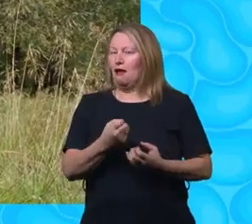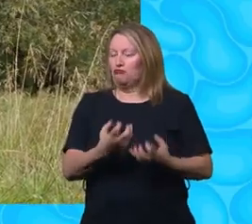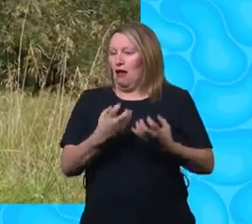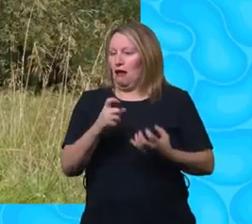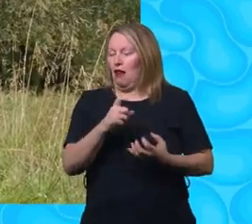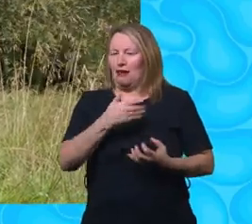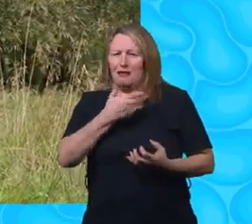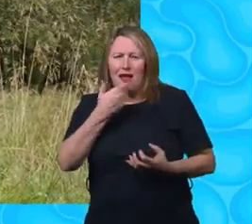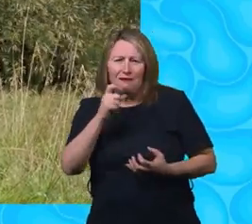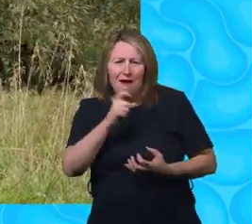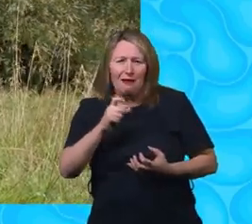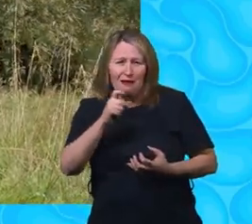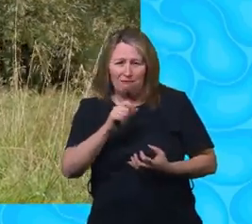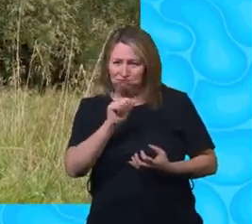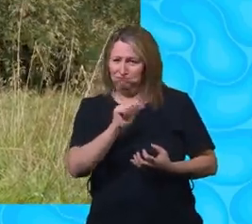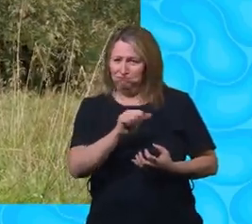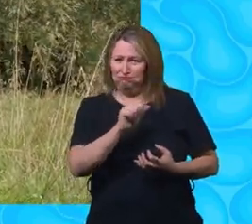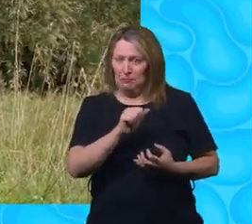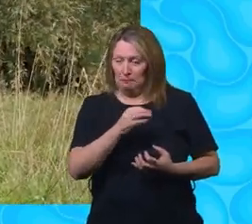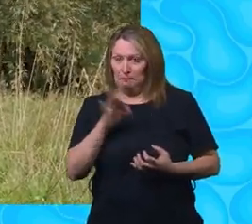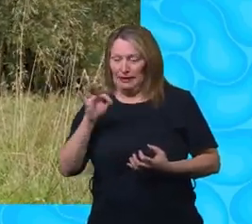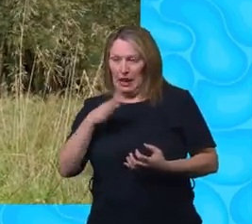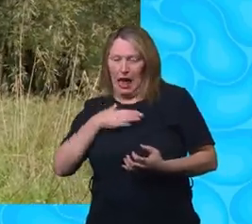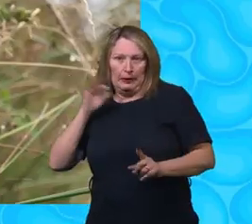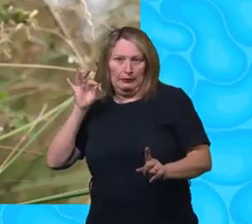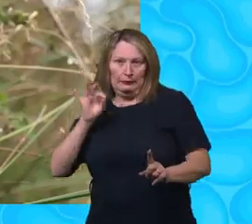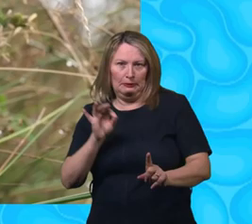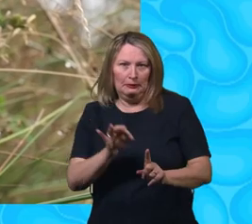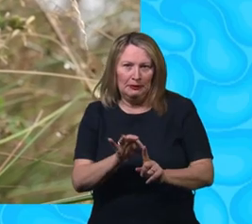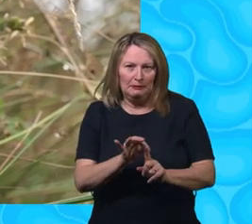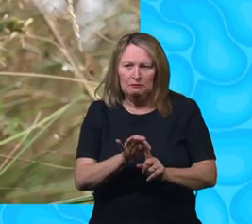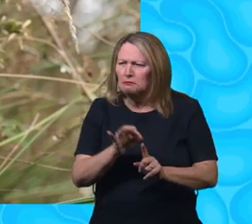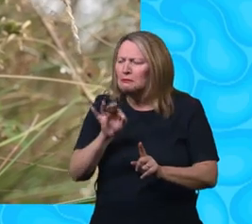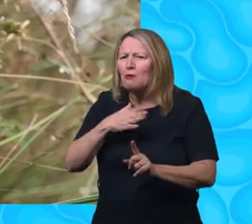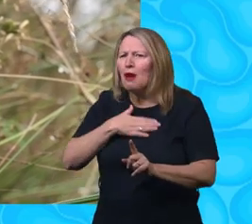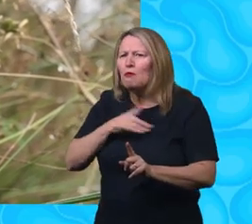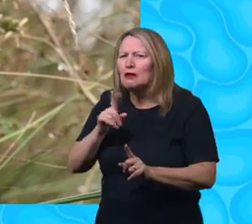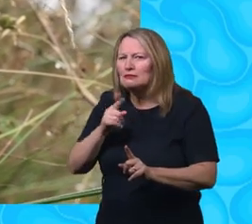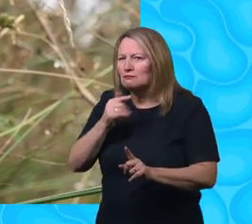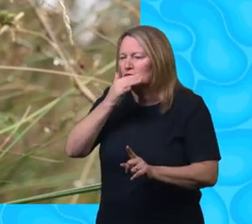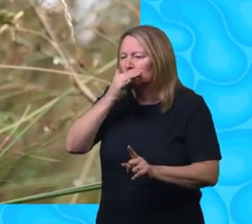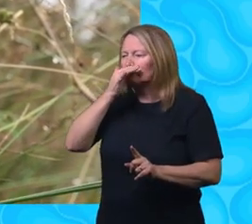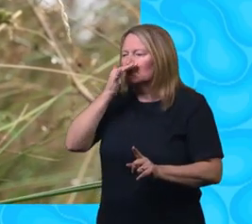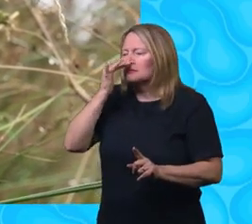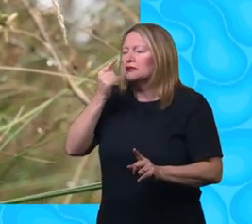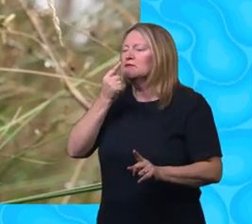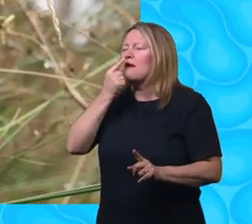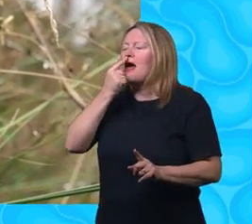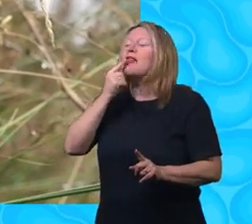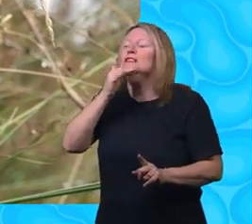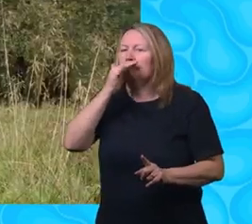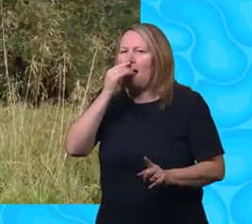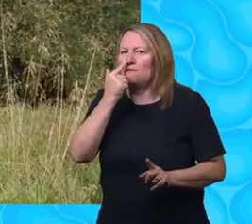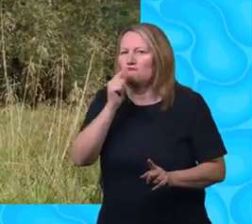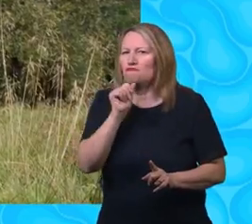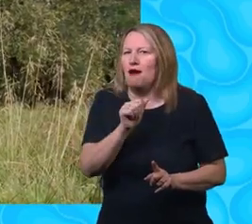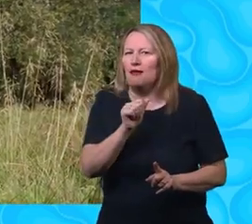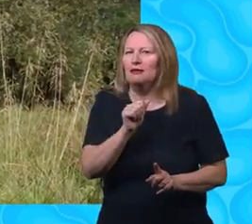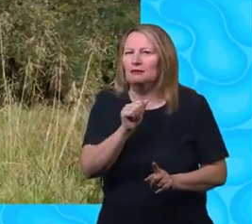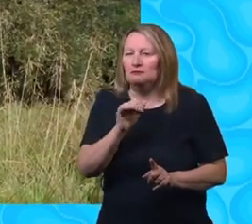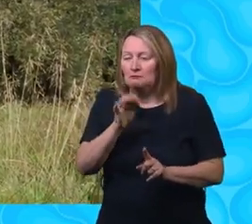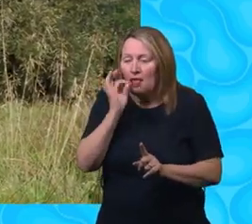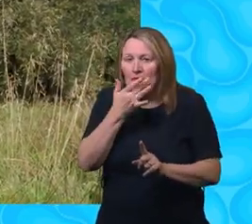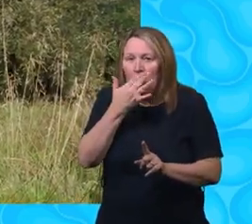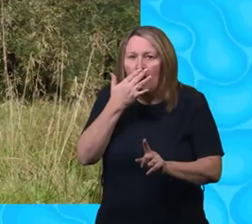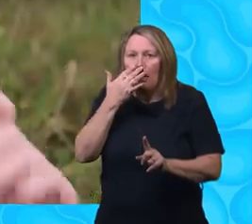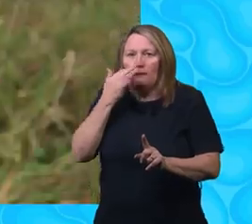a nice color? Yeah. That attracts the bees in. And what else do bees like? Smell. Smell. The smell of a flower is lovely for